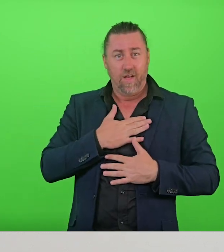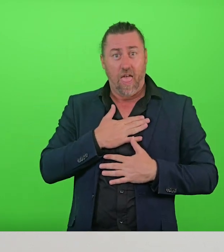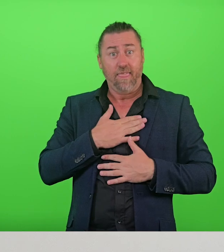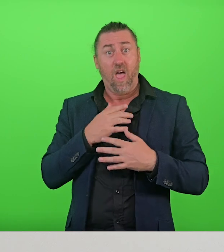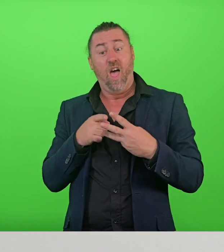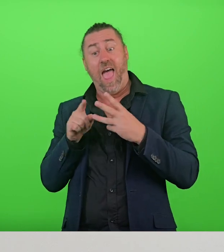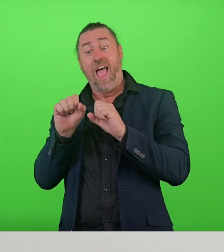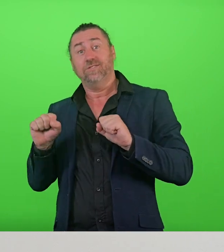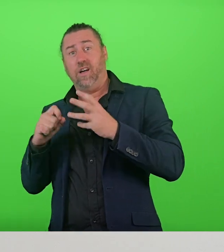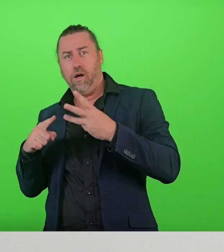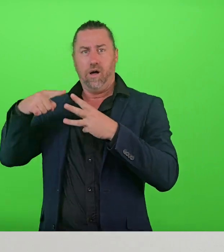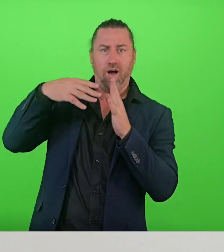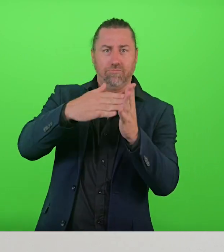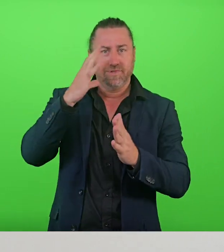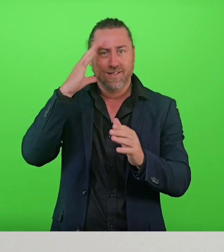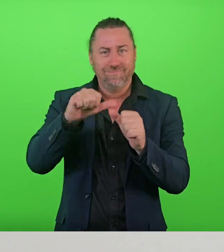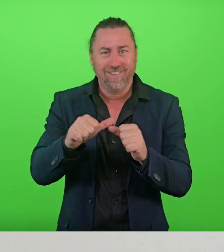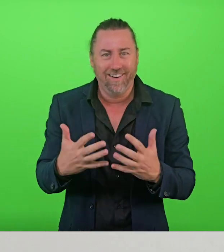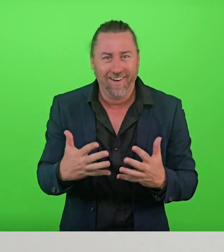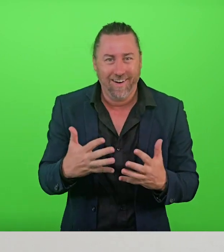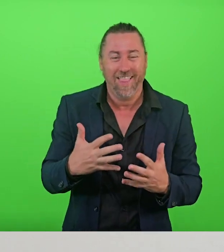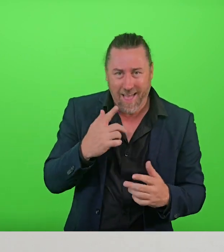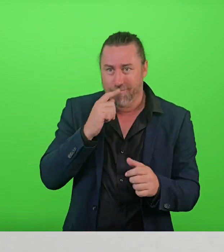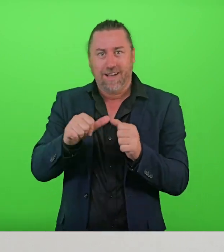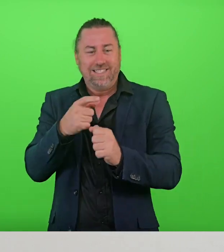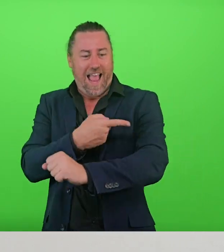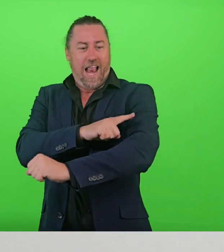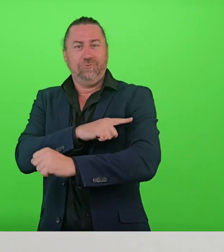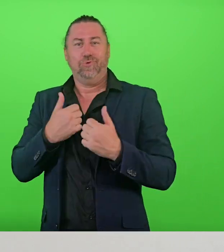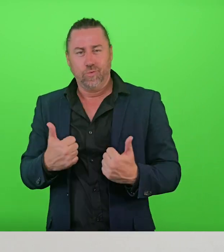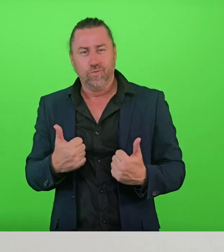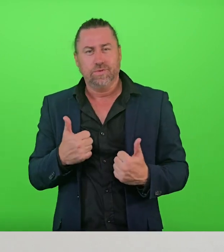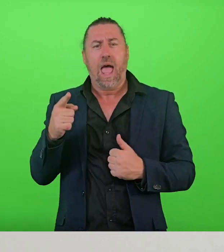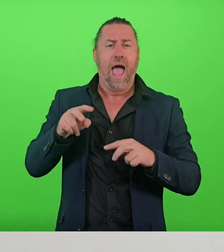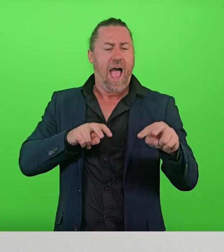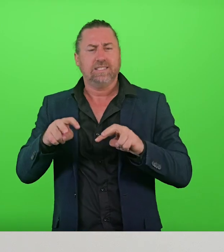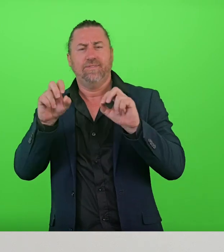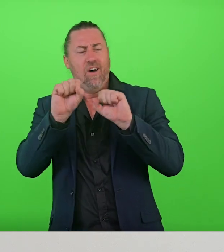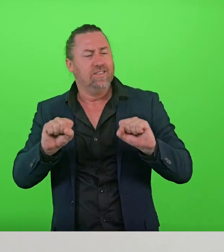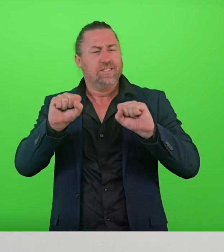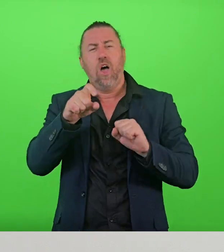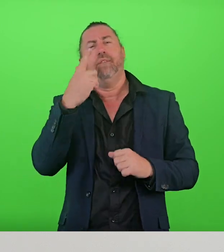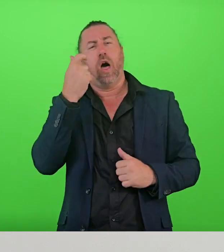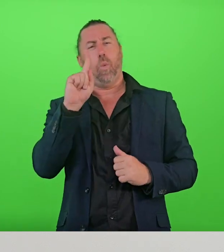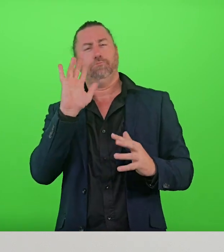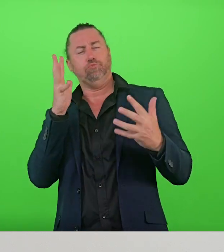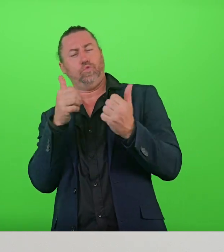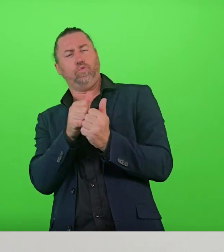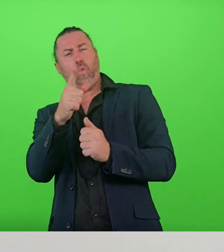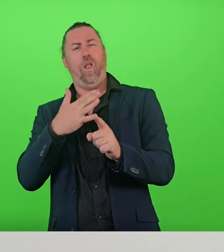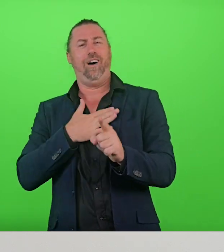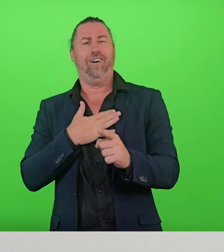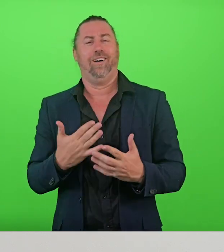and give you more energy. In order to get active, it's important to find something you like to do. You might start